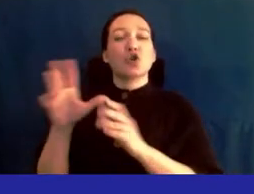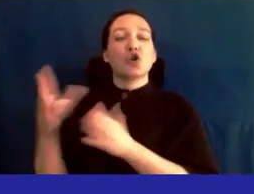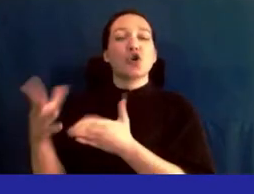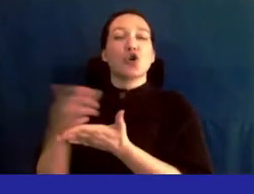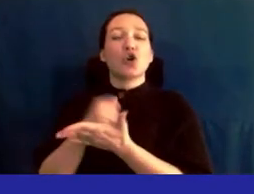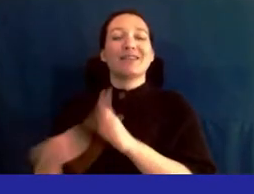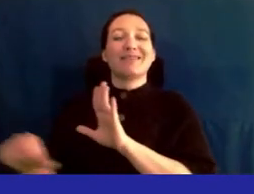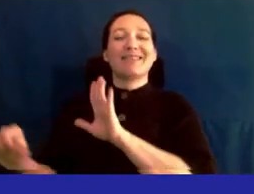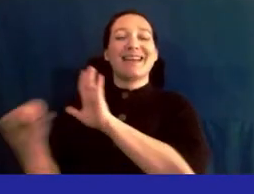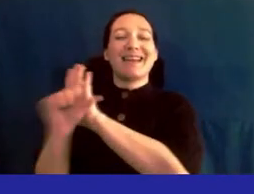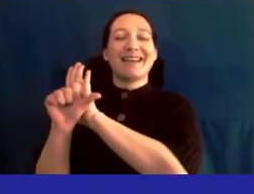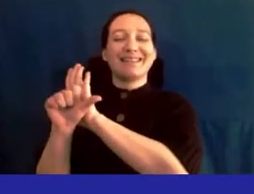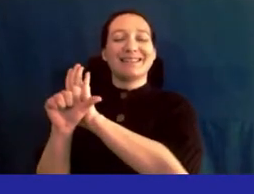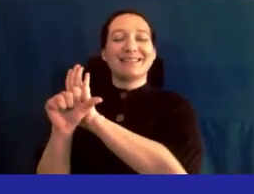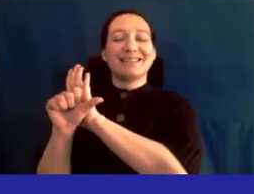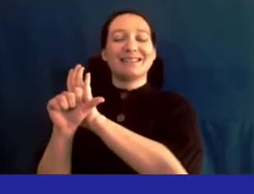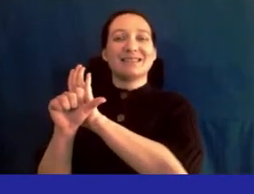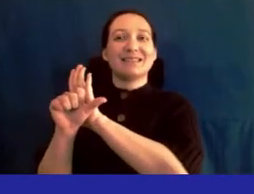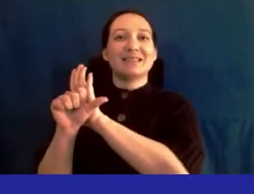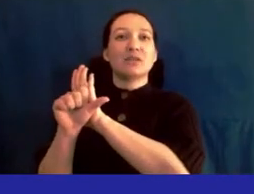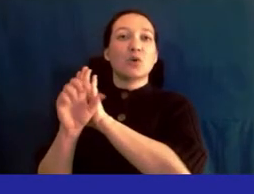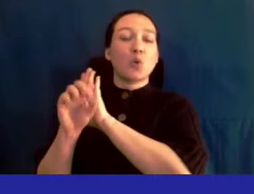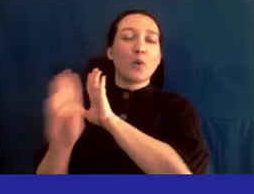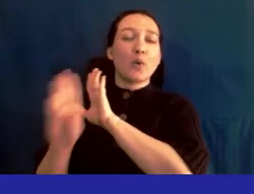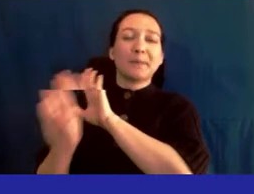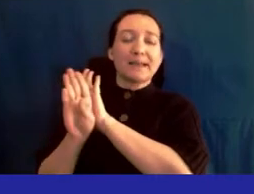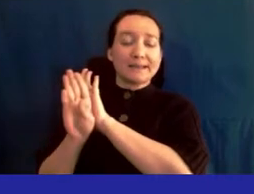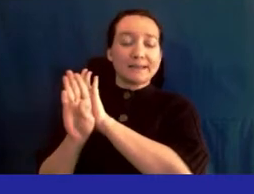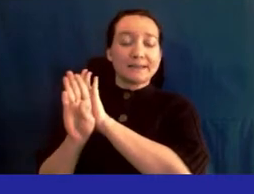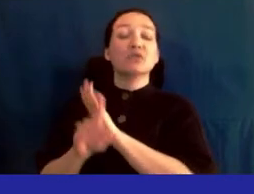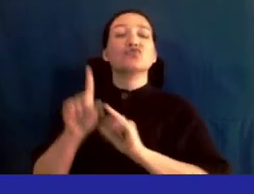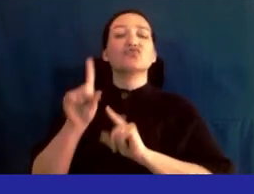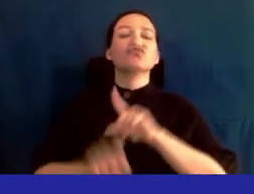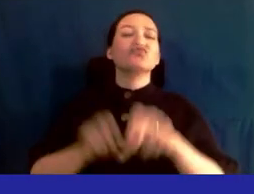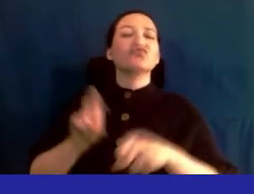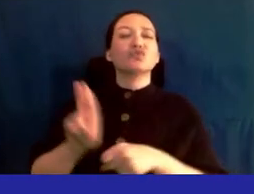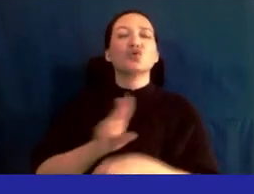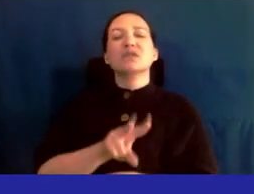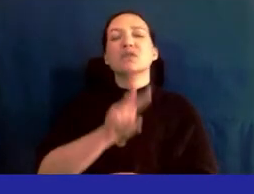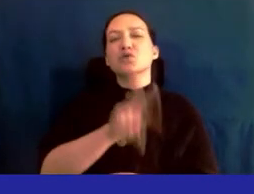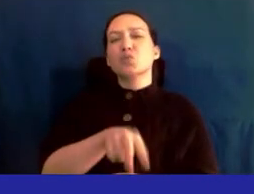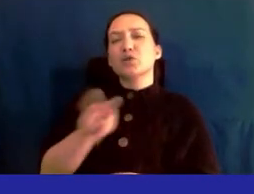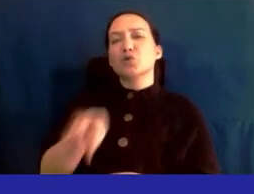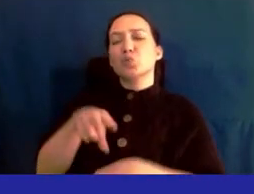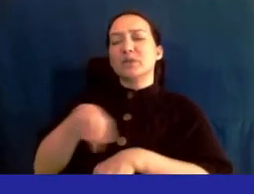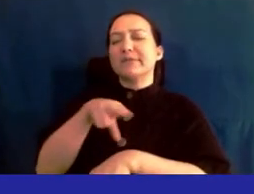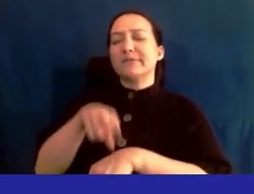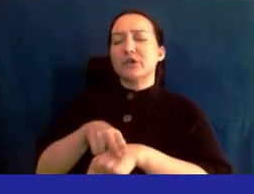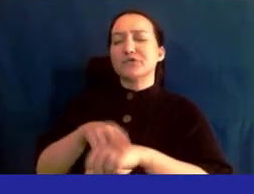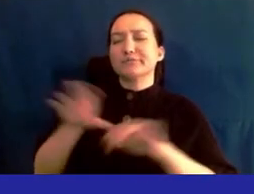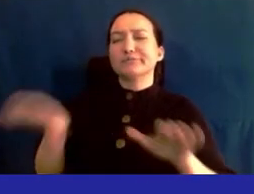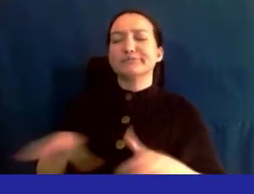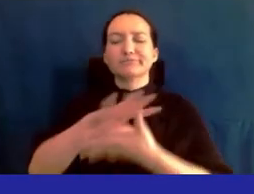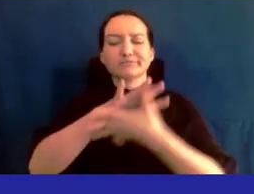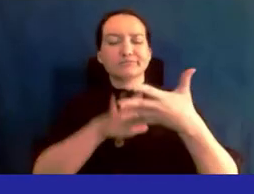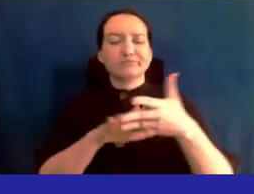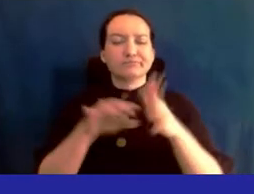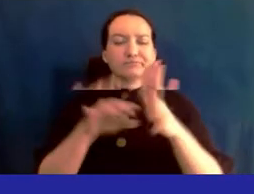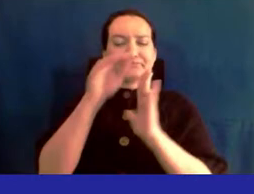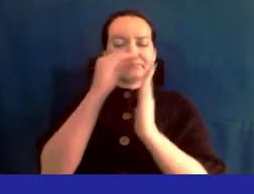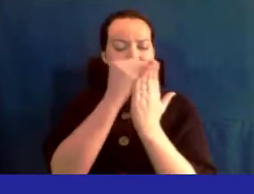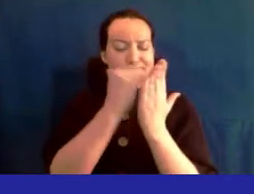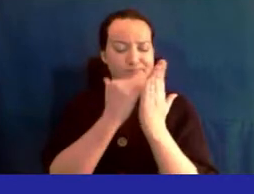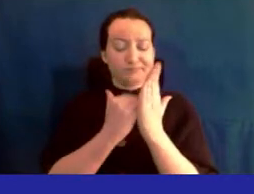or b grade this survey uses 22 national perform performance measures from